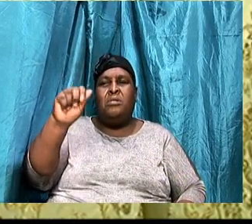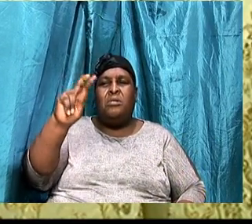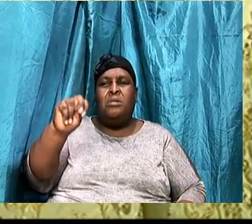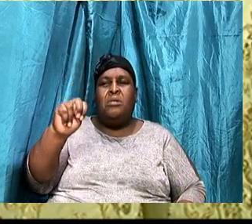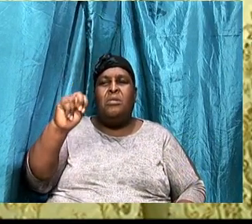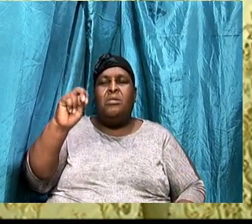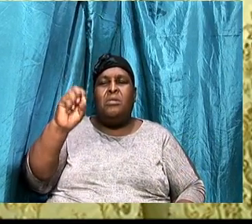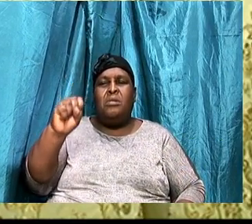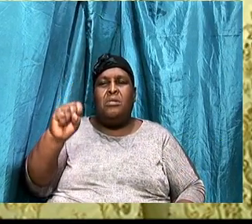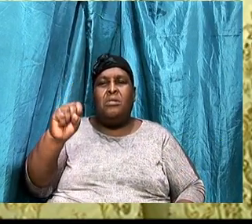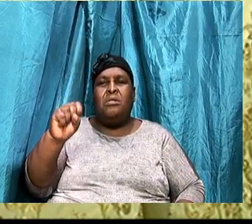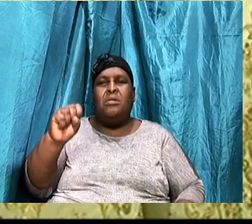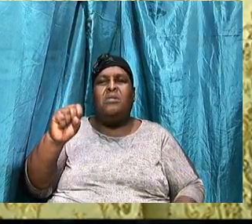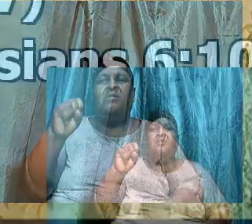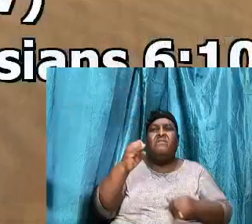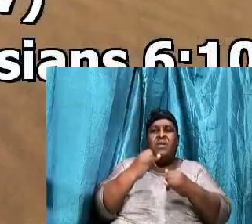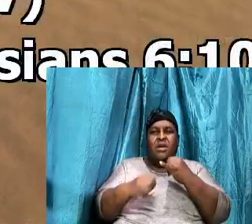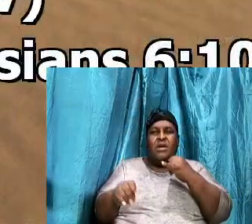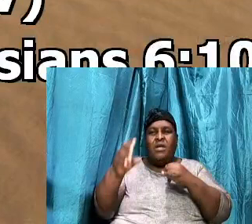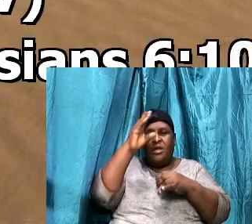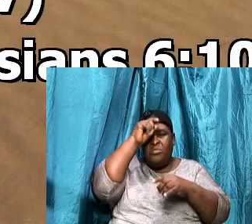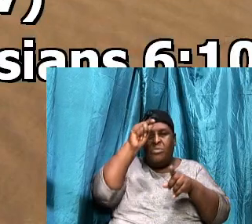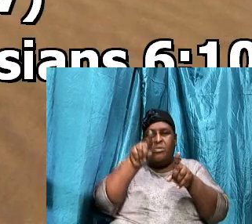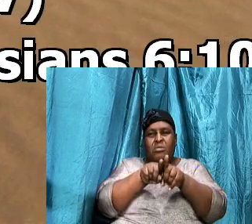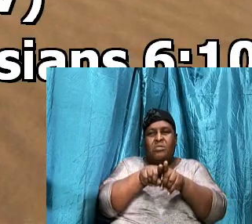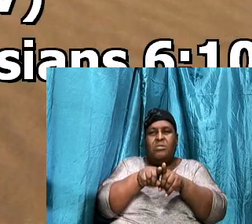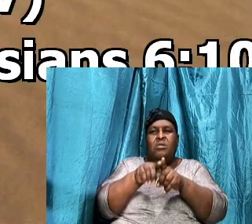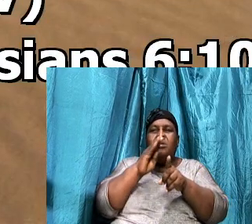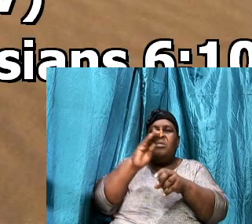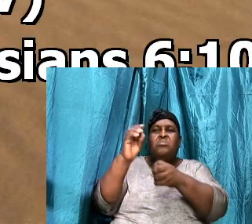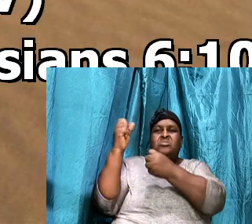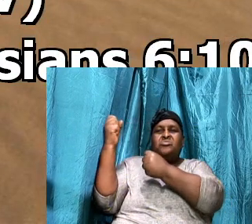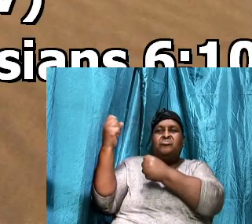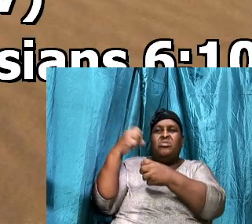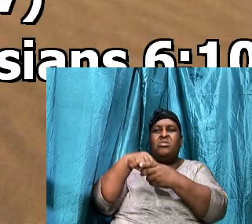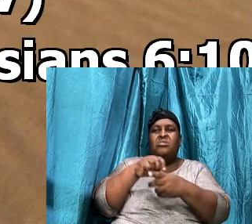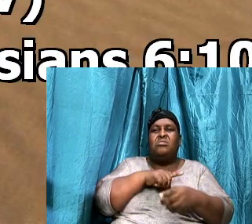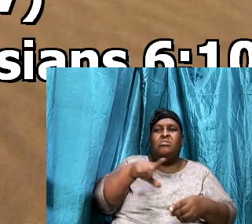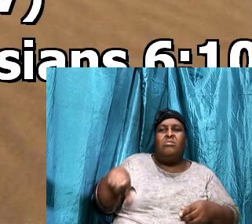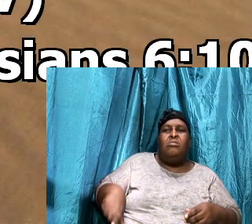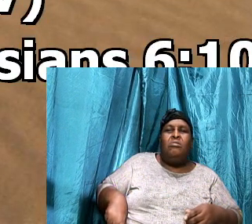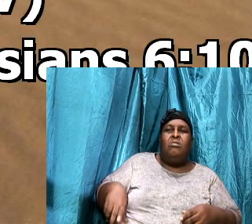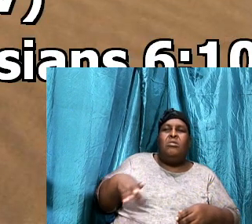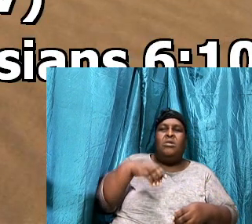my brethren, be strong in the Lord and in the power of his might.